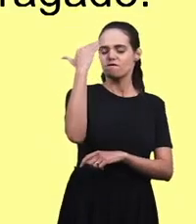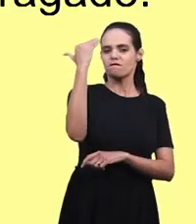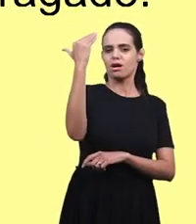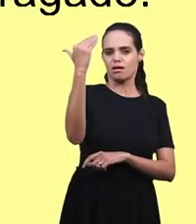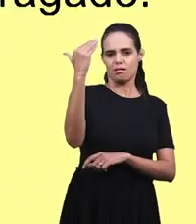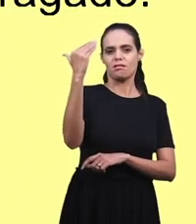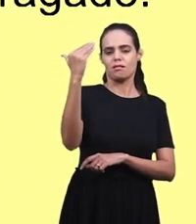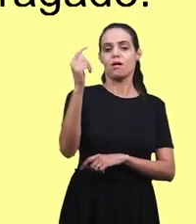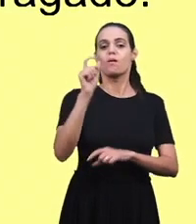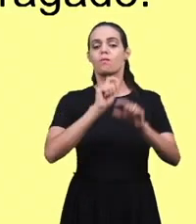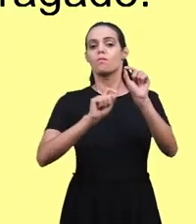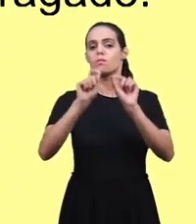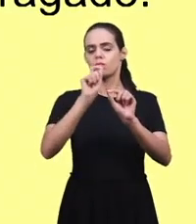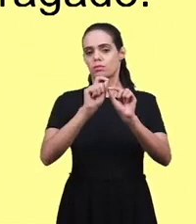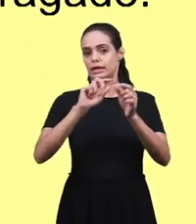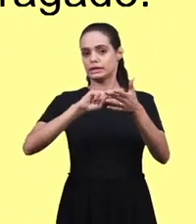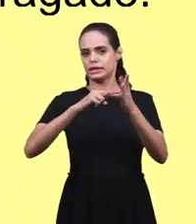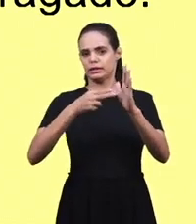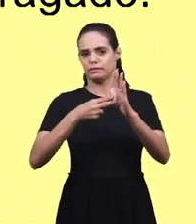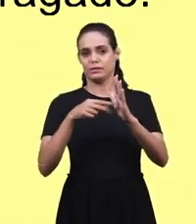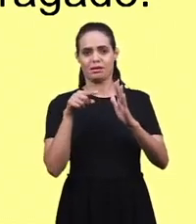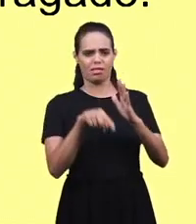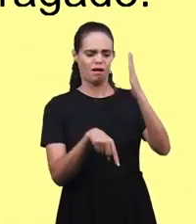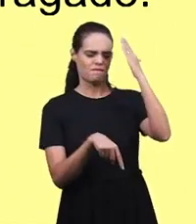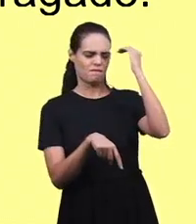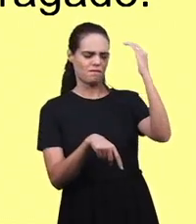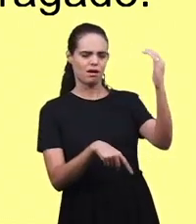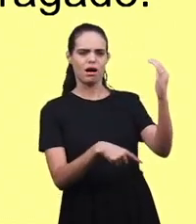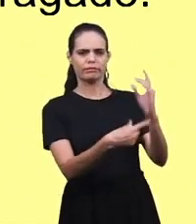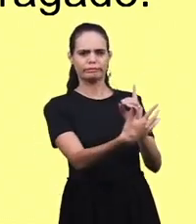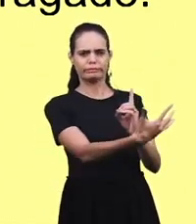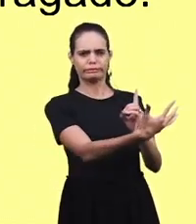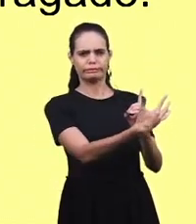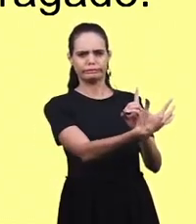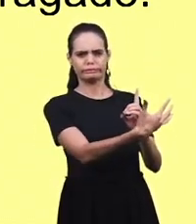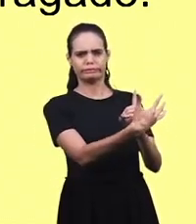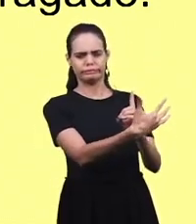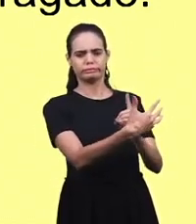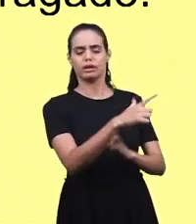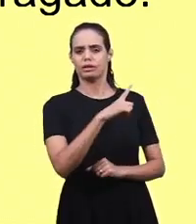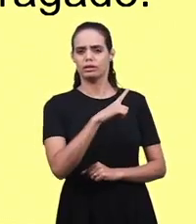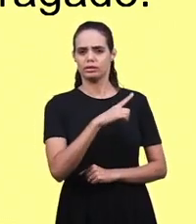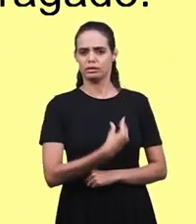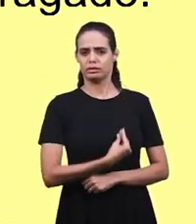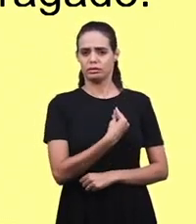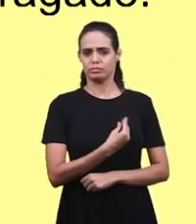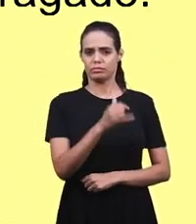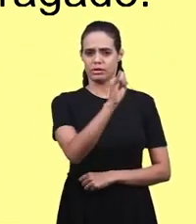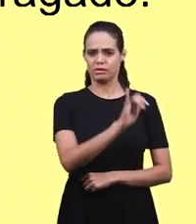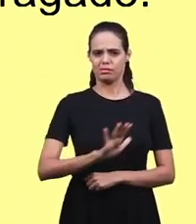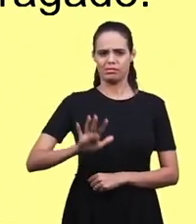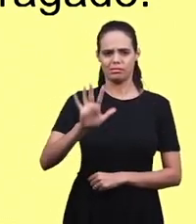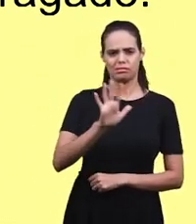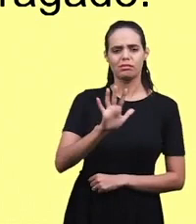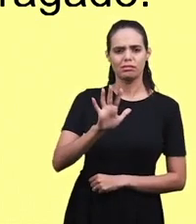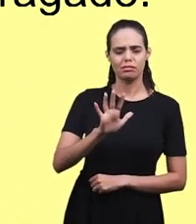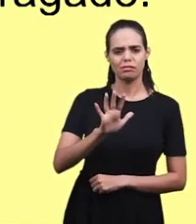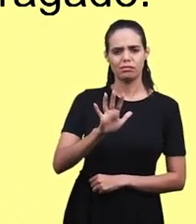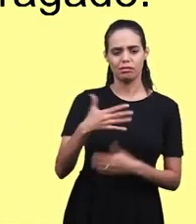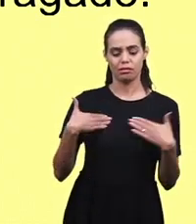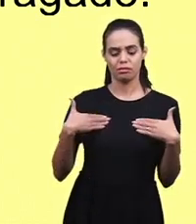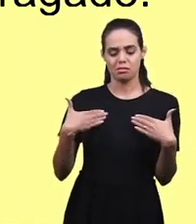And there's so many people that these days. They like to follow people that influencers